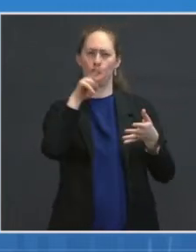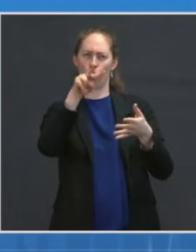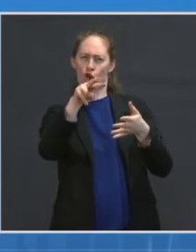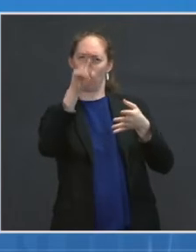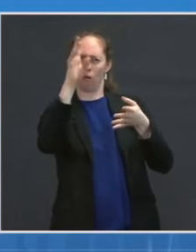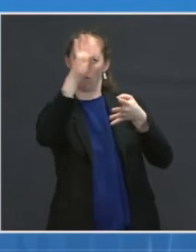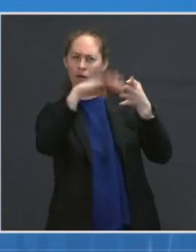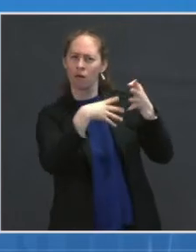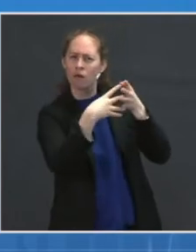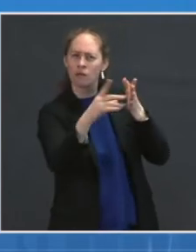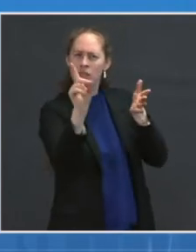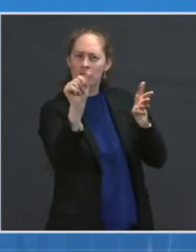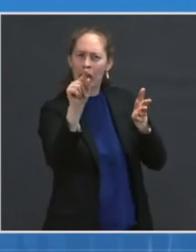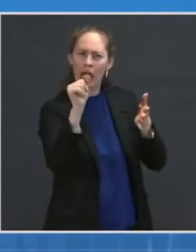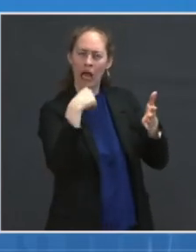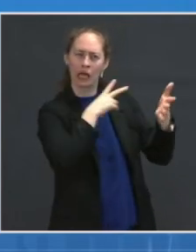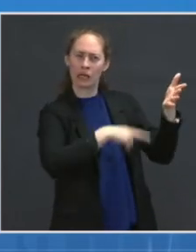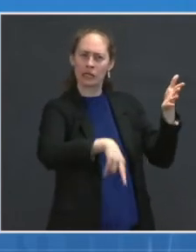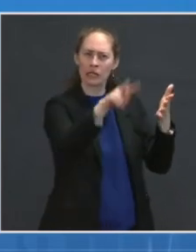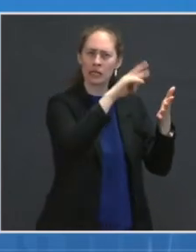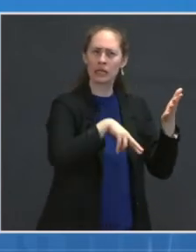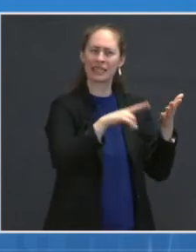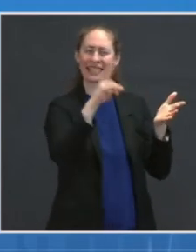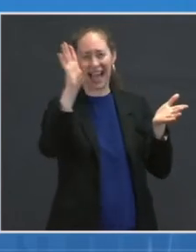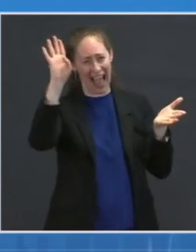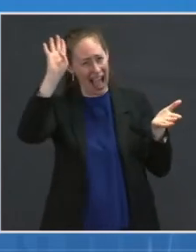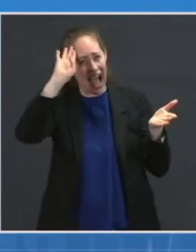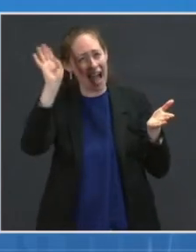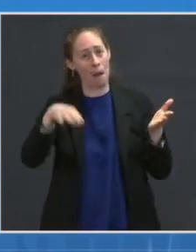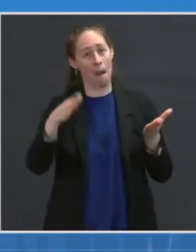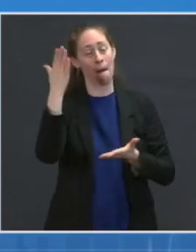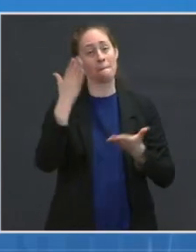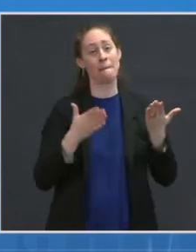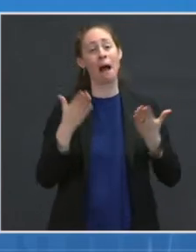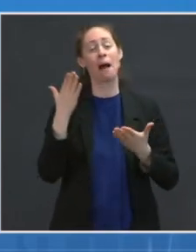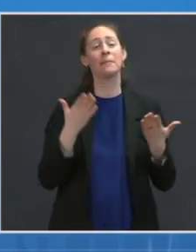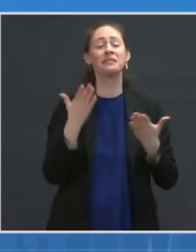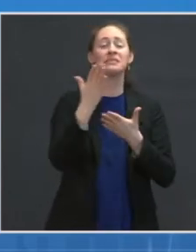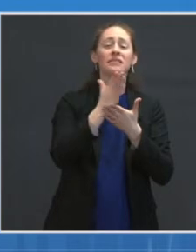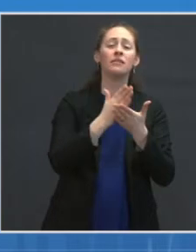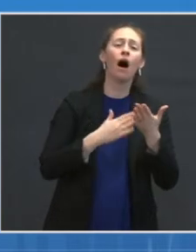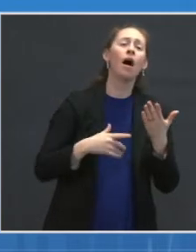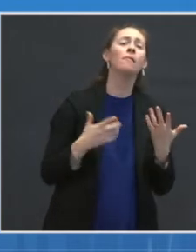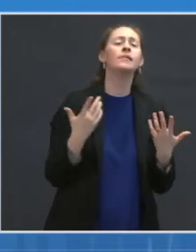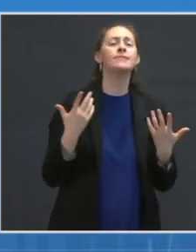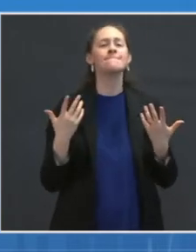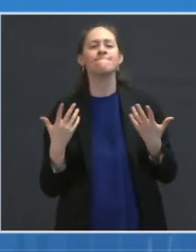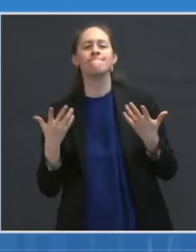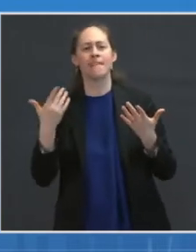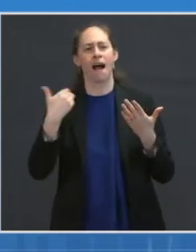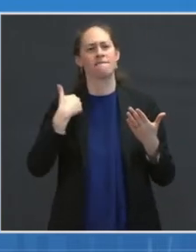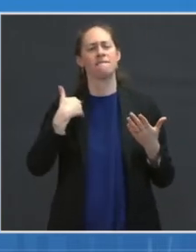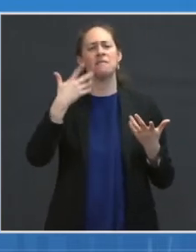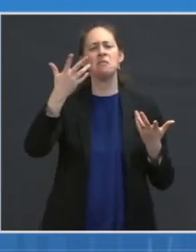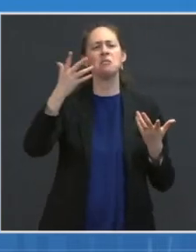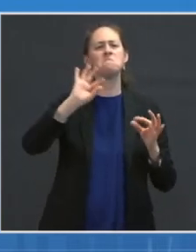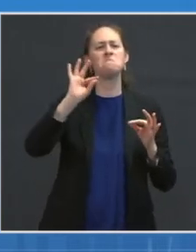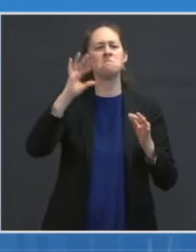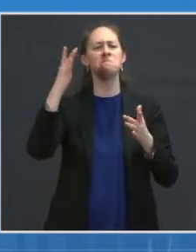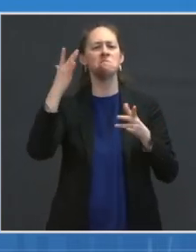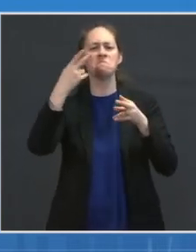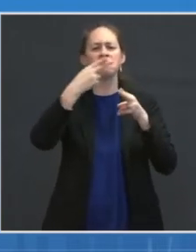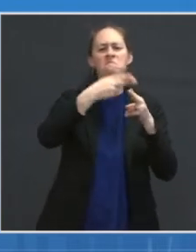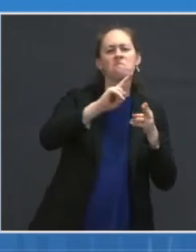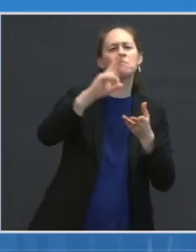despite the fact that there is a maybe five to six fold diminution in the impact of the